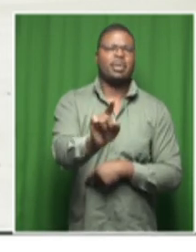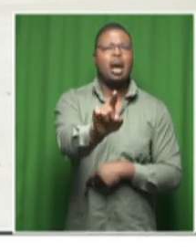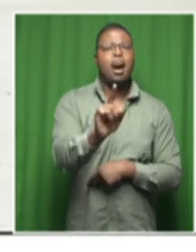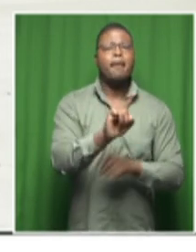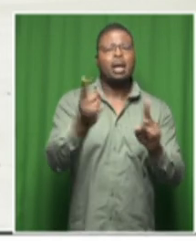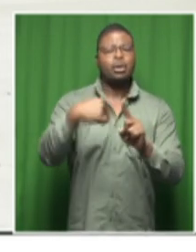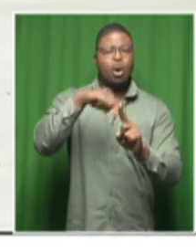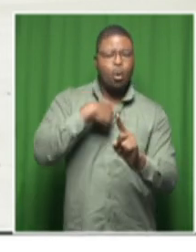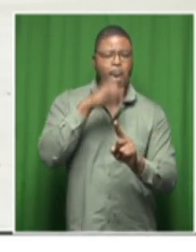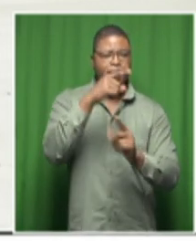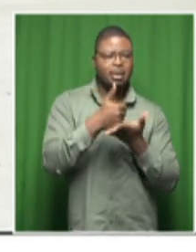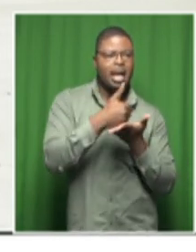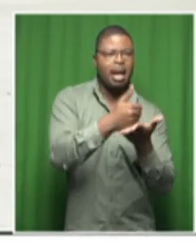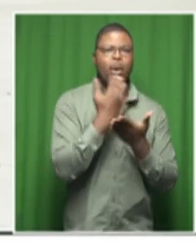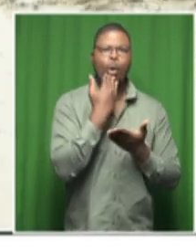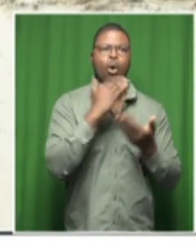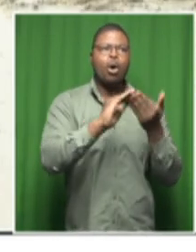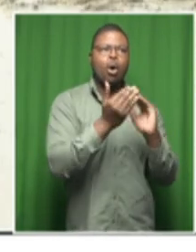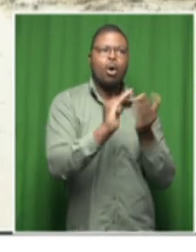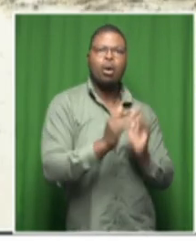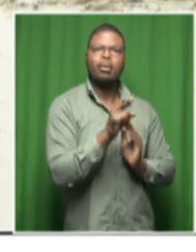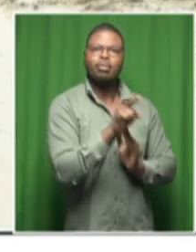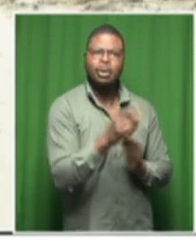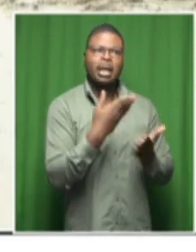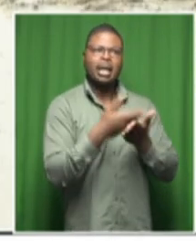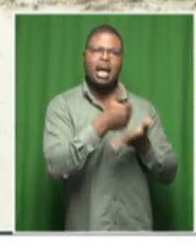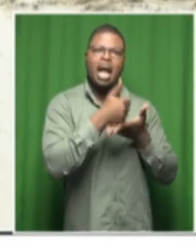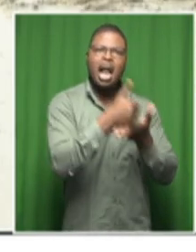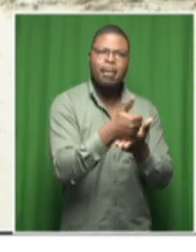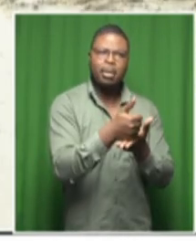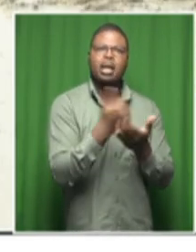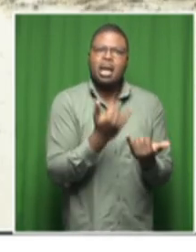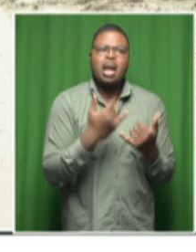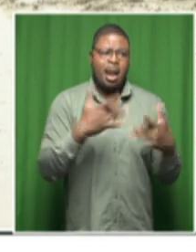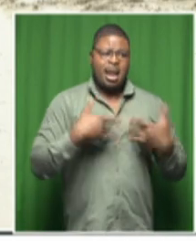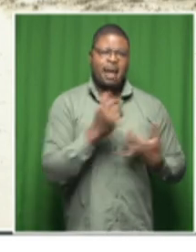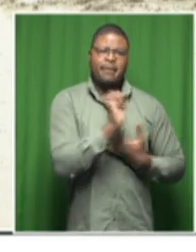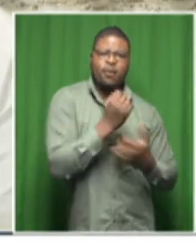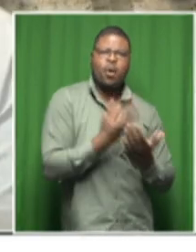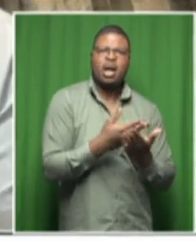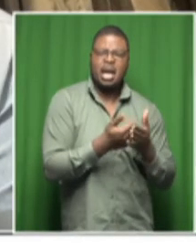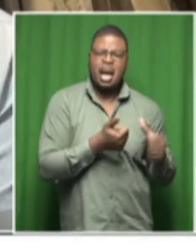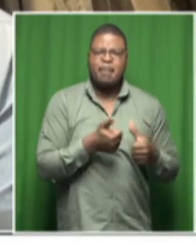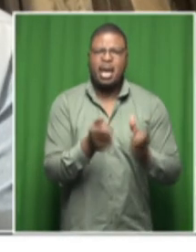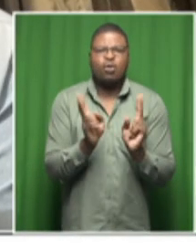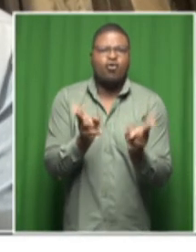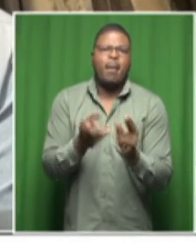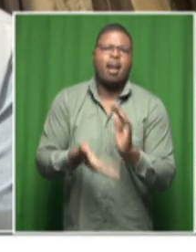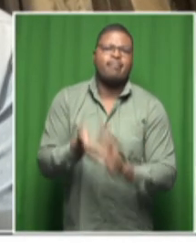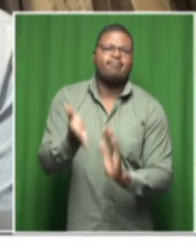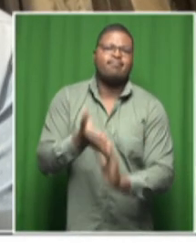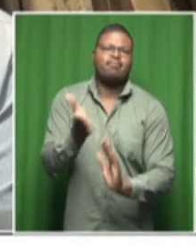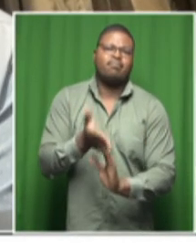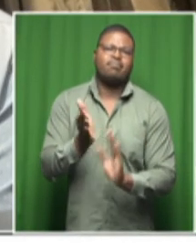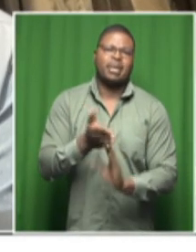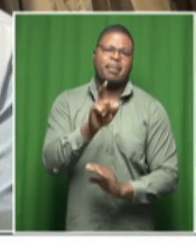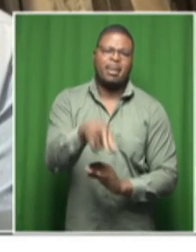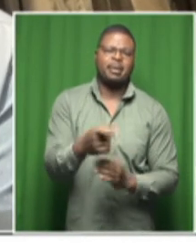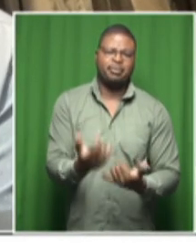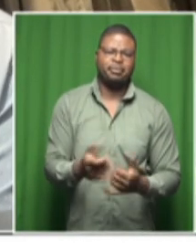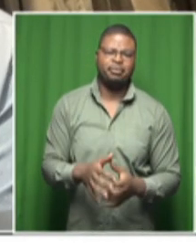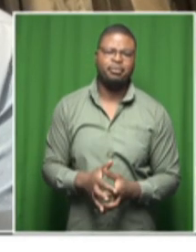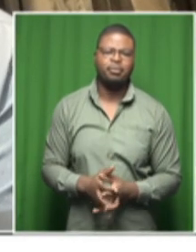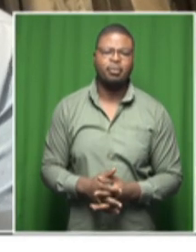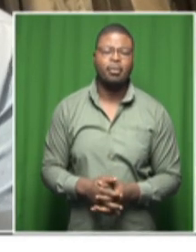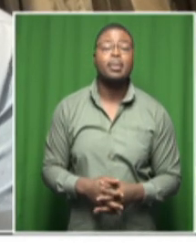pain the suffering and ensure that they come back to live their normal lives you know mc we just sort of obviously getting the after effects